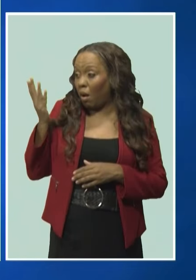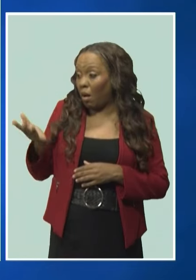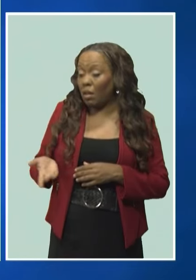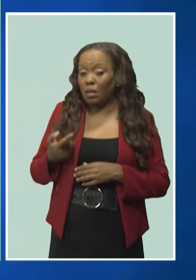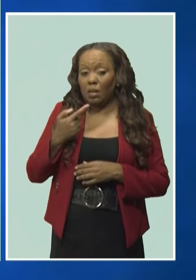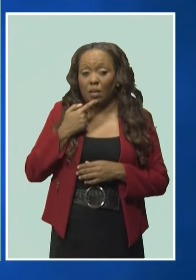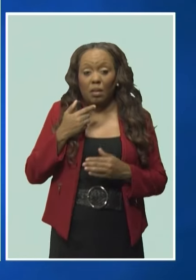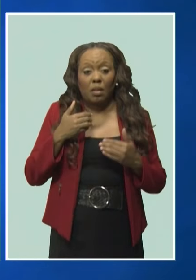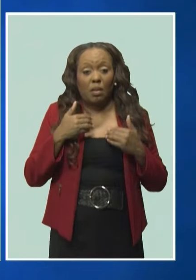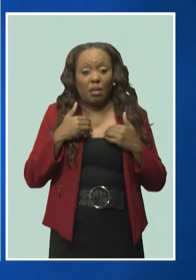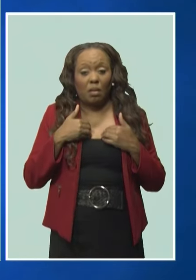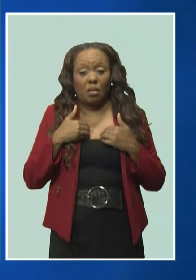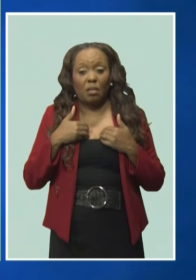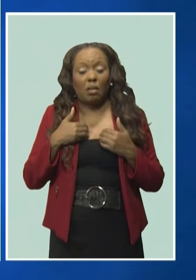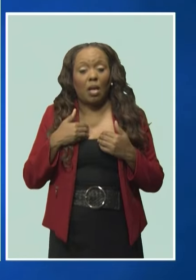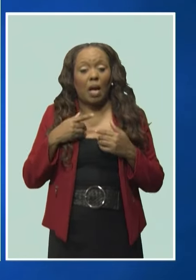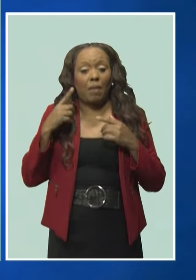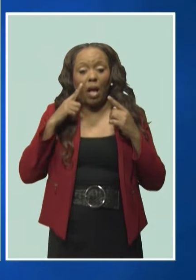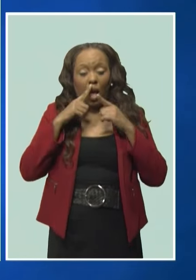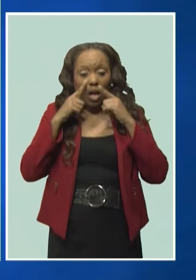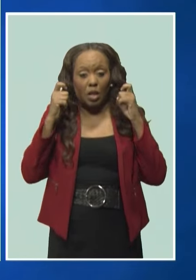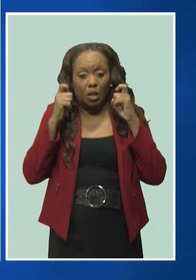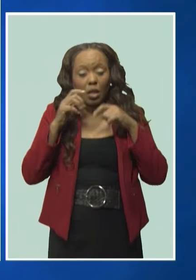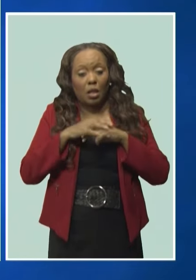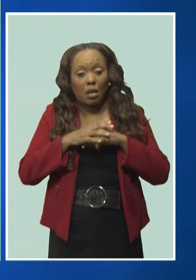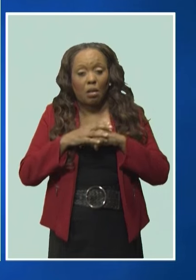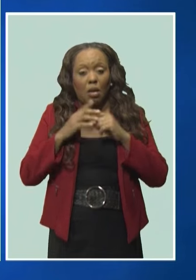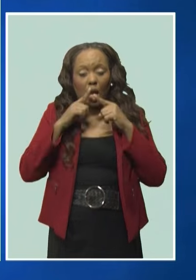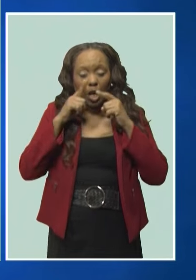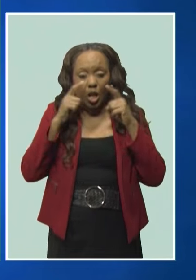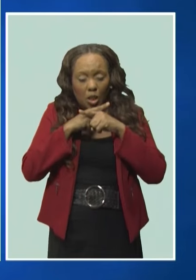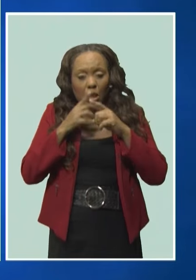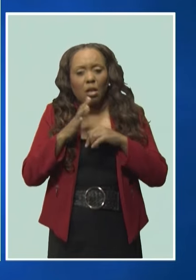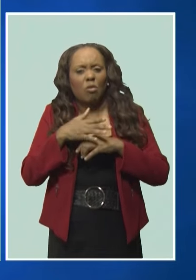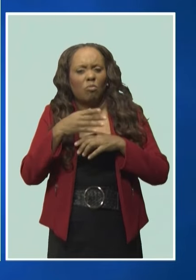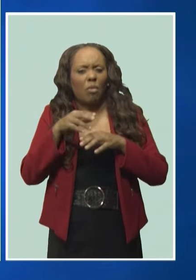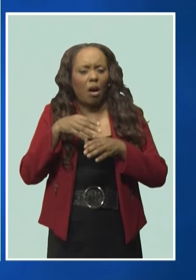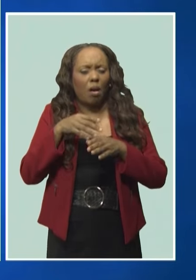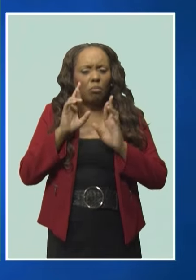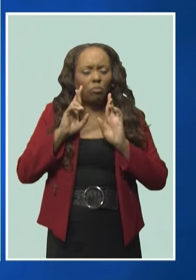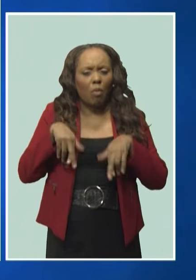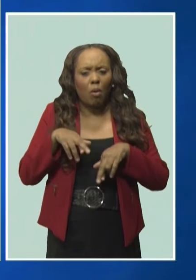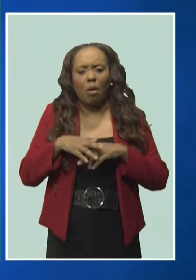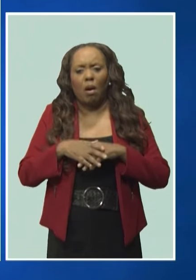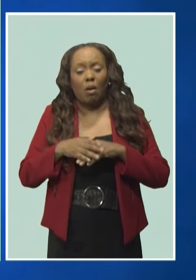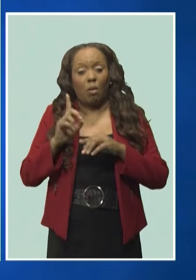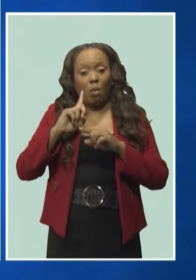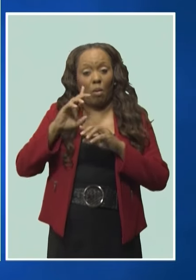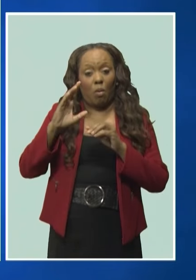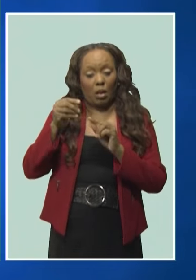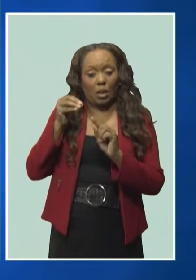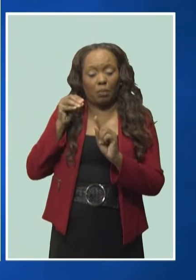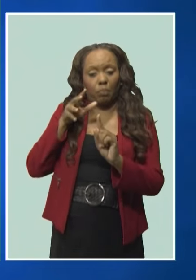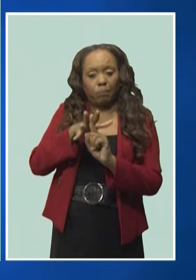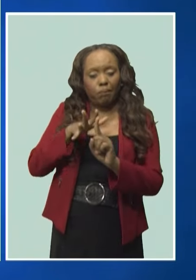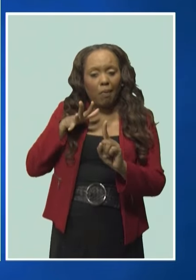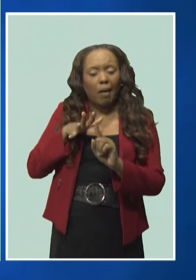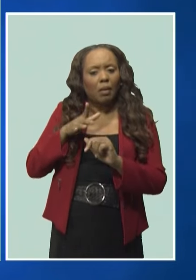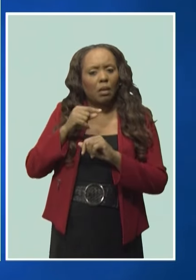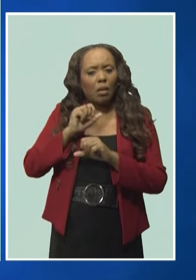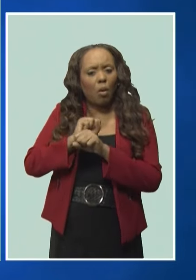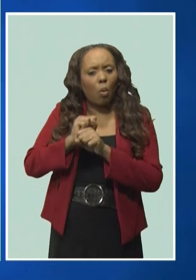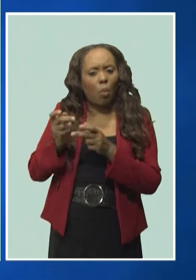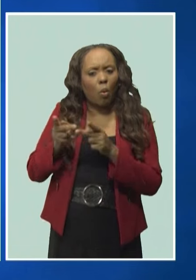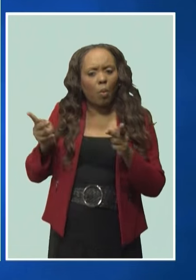her as suffering from an allergic reaction and irritant contact dermatitis after exposure to an allergen at her workplace.